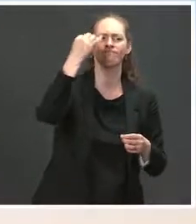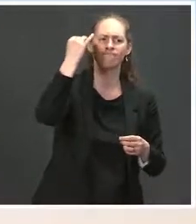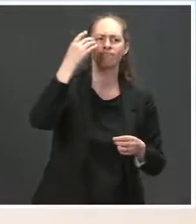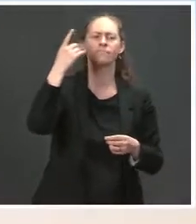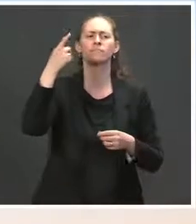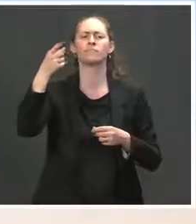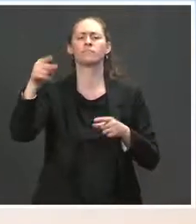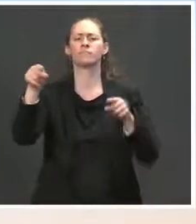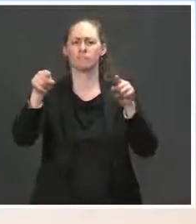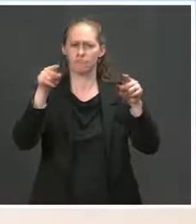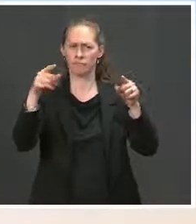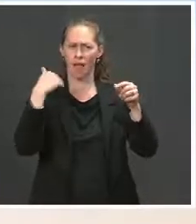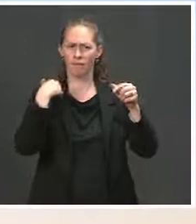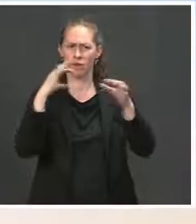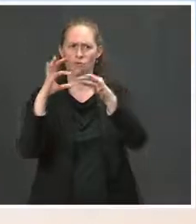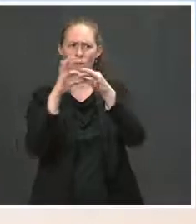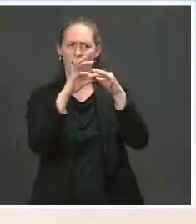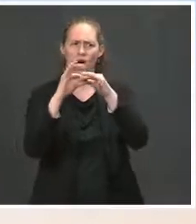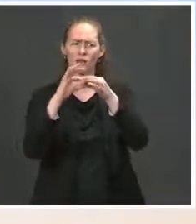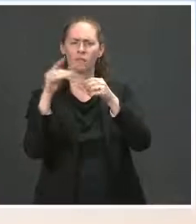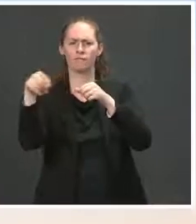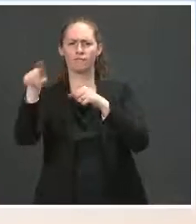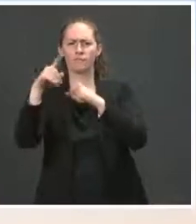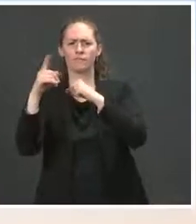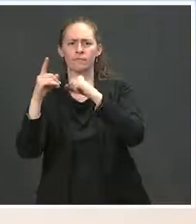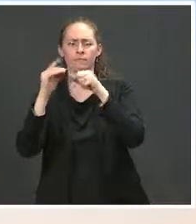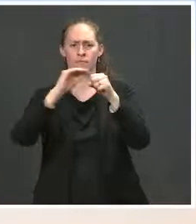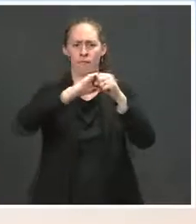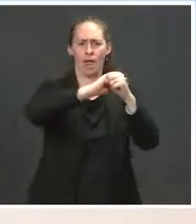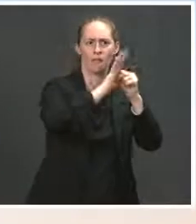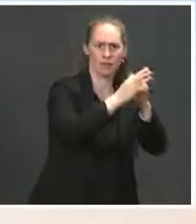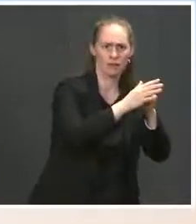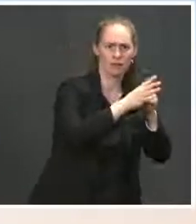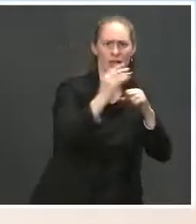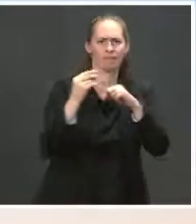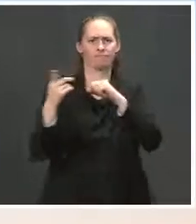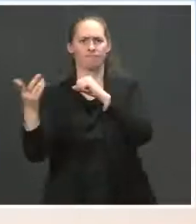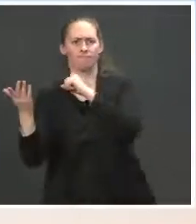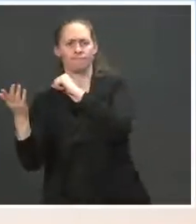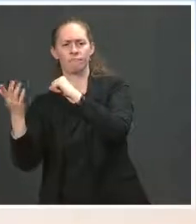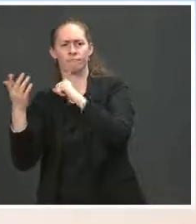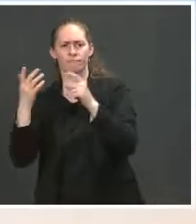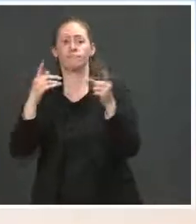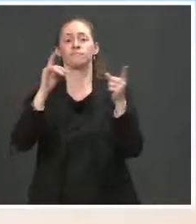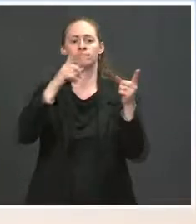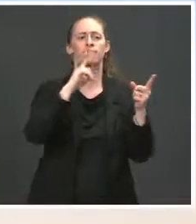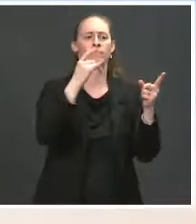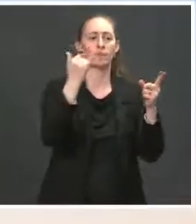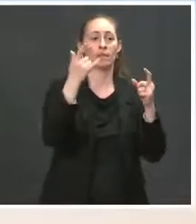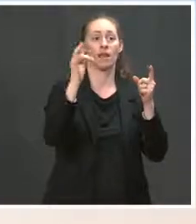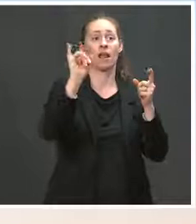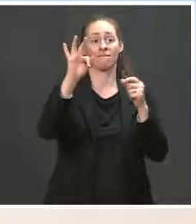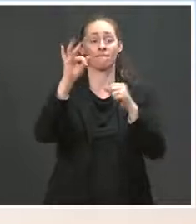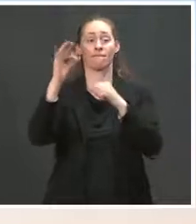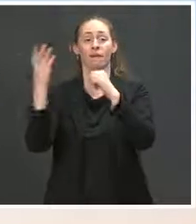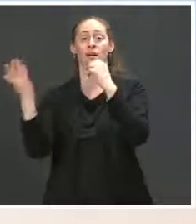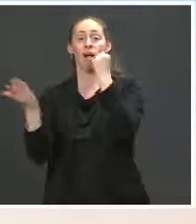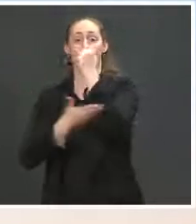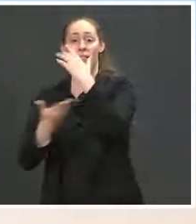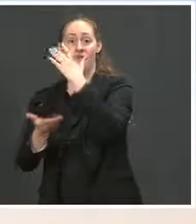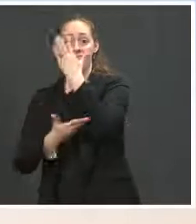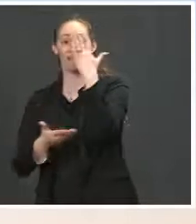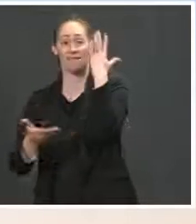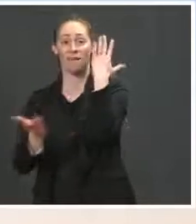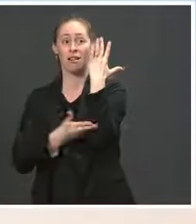epidemics starts with deforestation. So what is the Biden administration doing to reduce the risk of